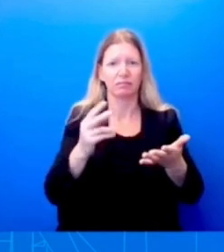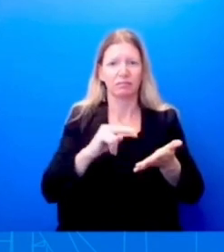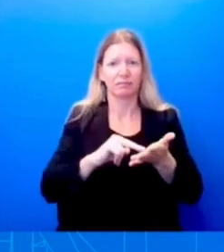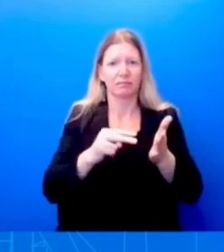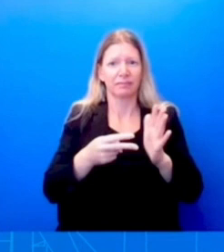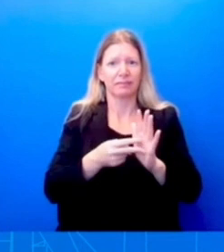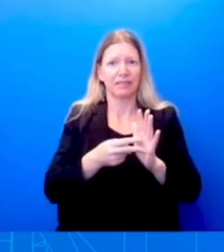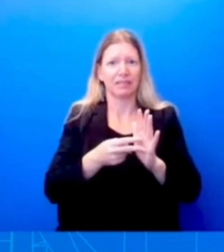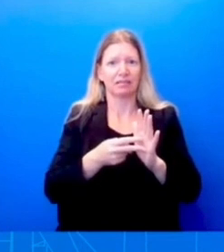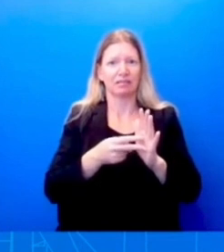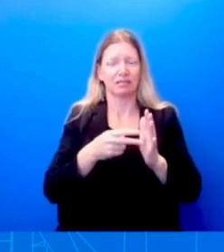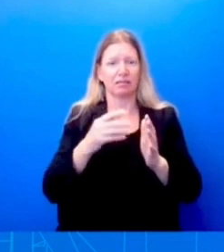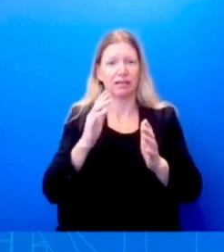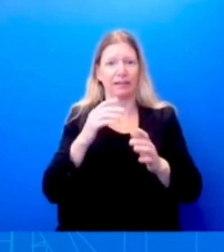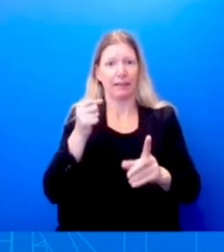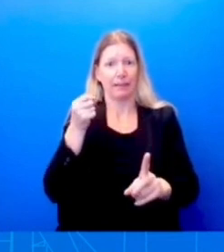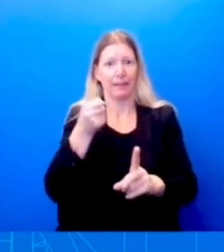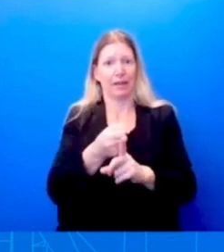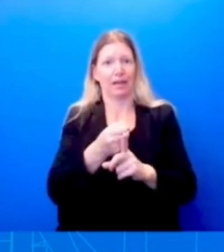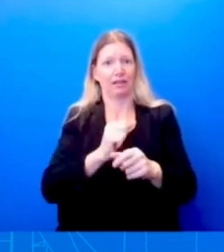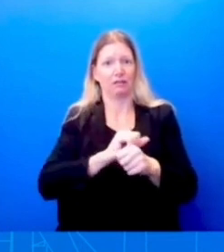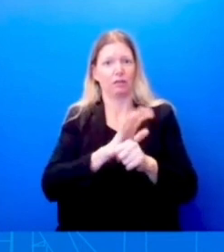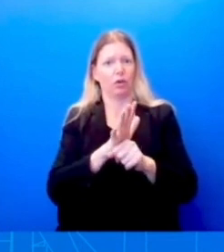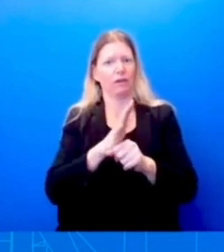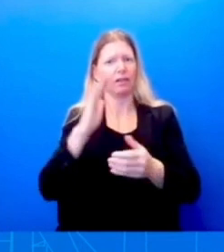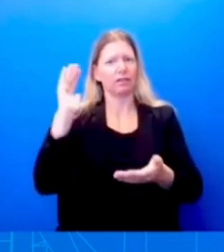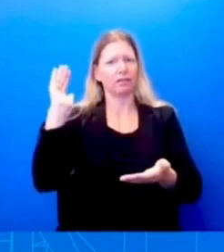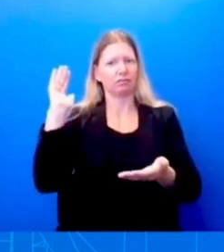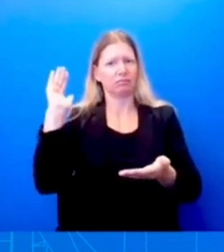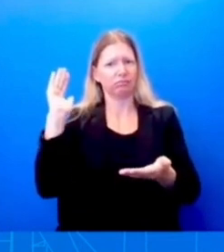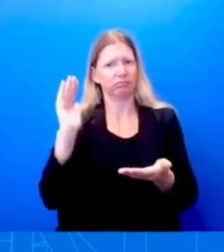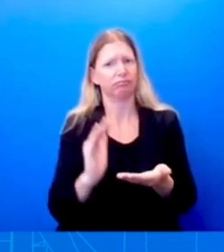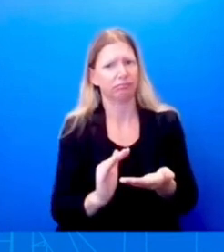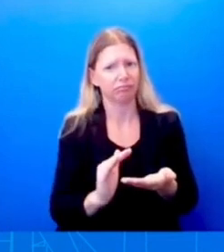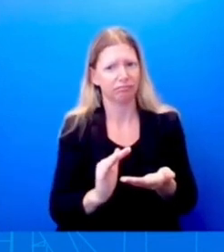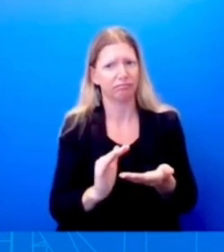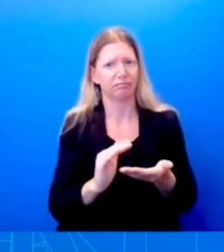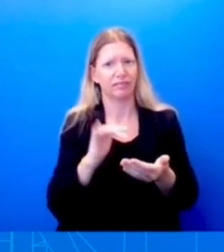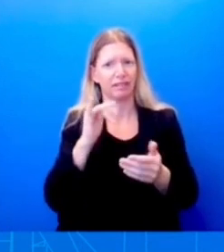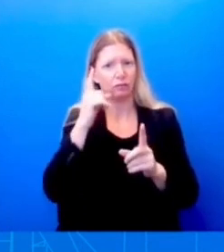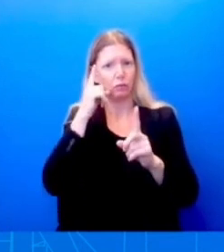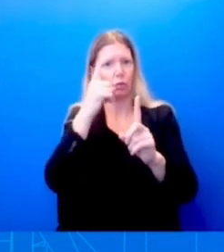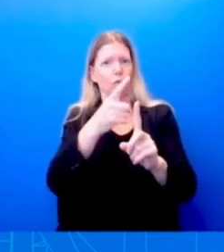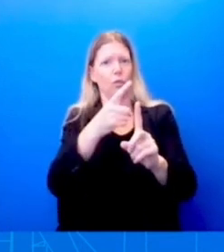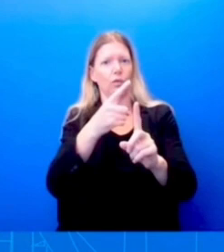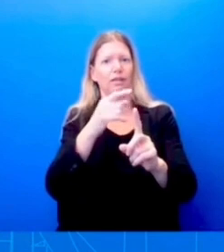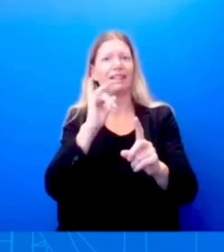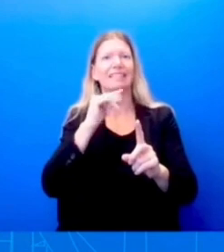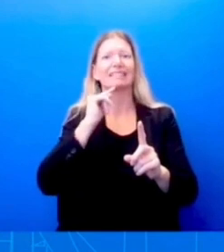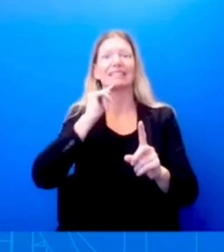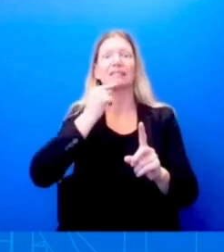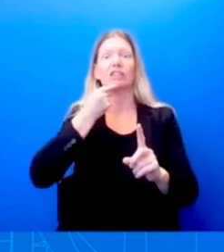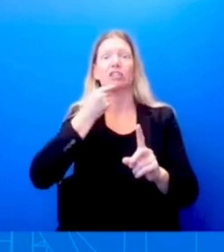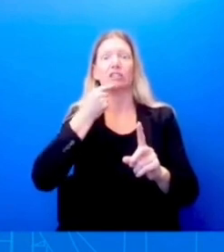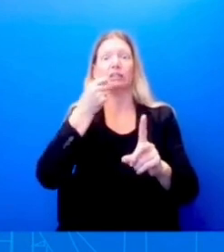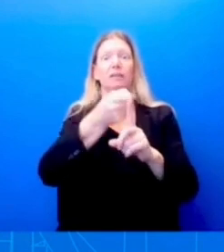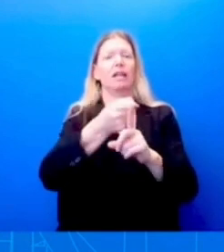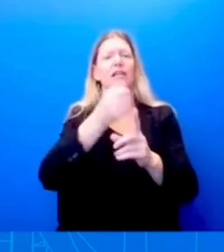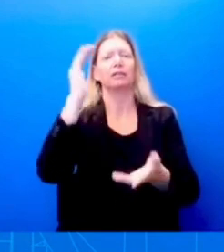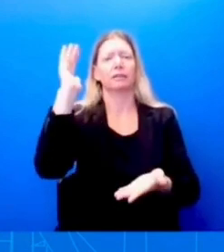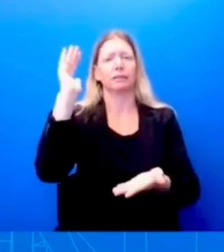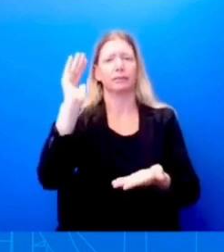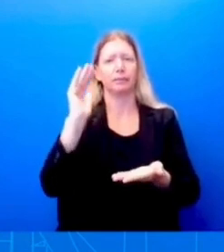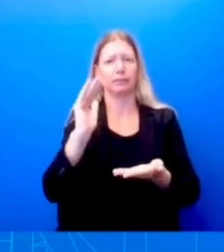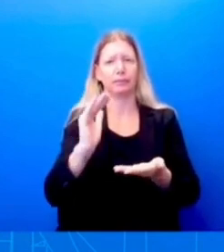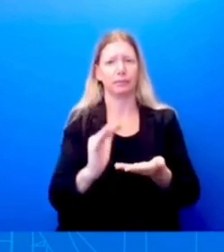that is something that the president has taken seriously. We believe we are in the strongest position yet, in the strongest position yet to deal with